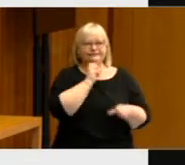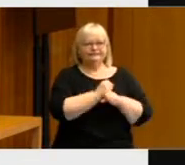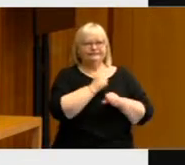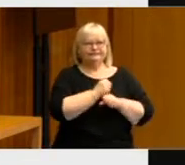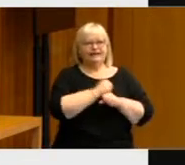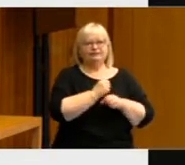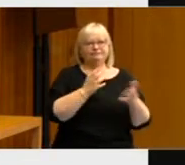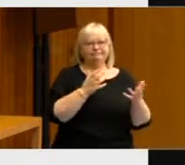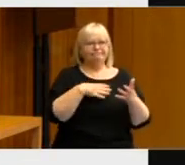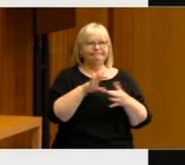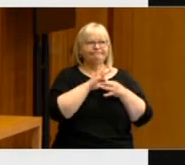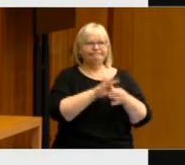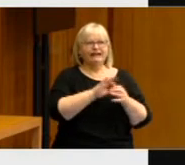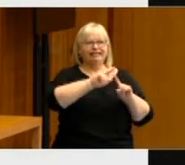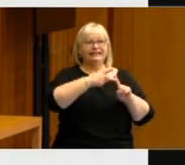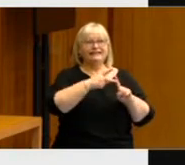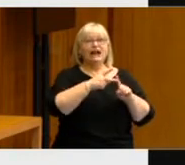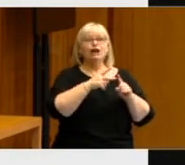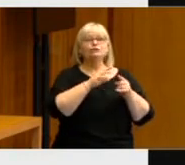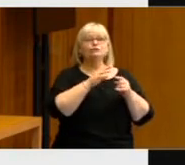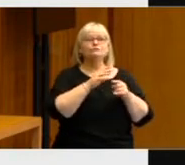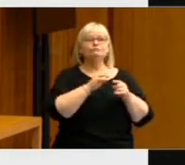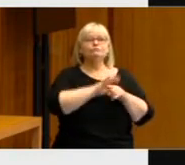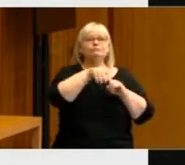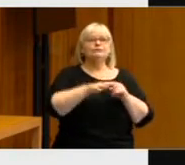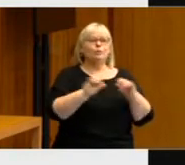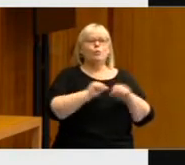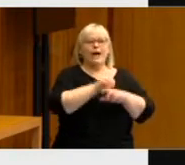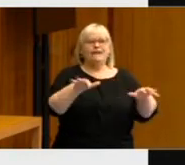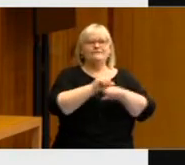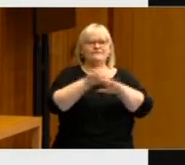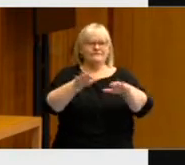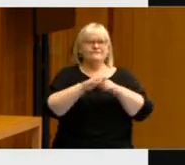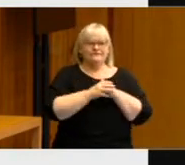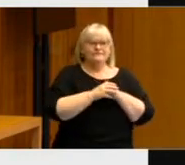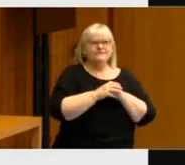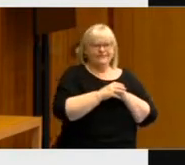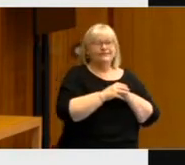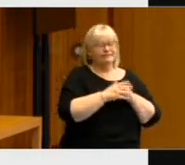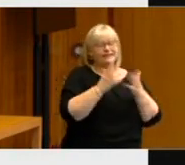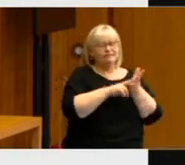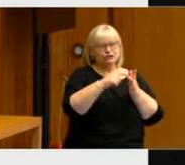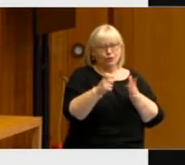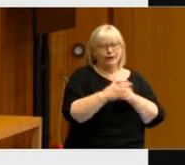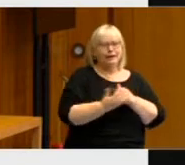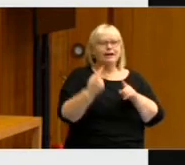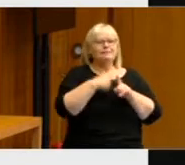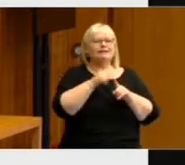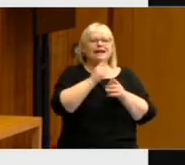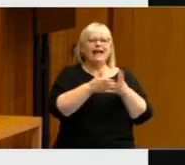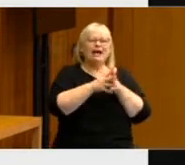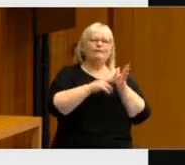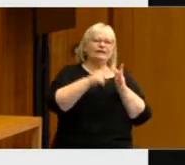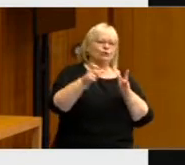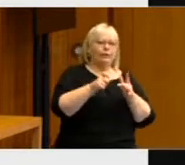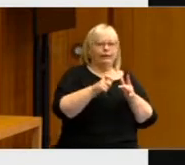associated with the second wave of COVID-19 in Victoria, and consistent with the state government's responsibility